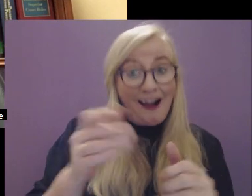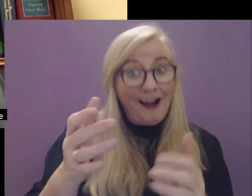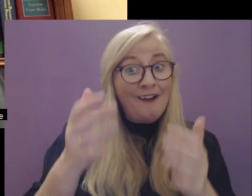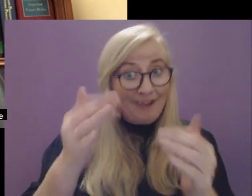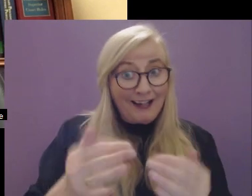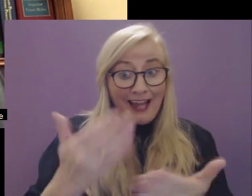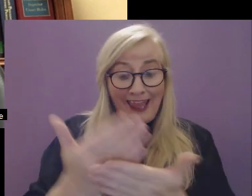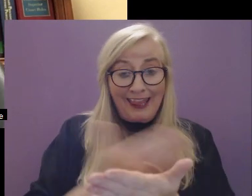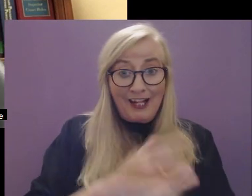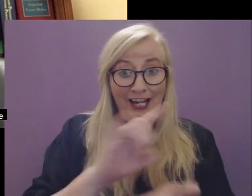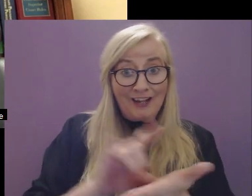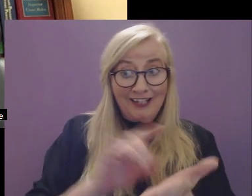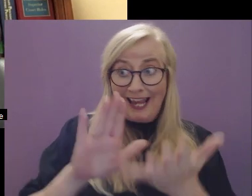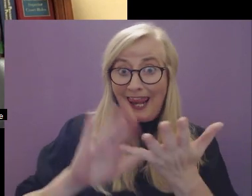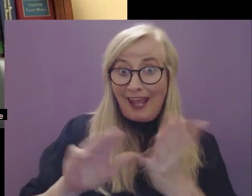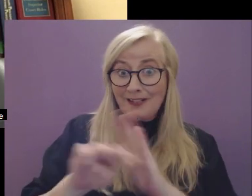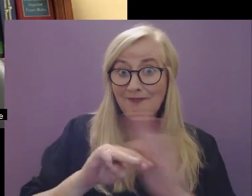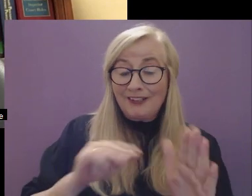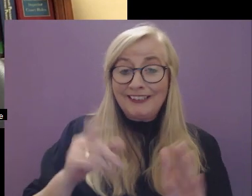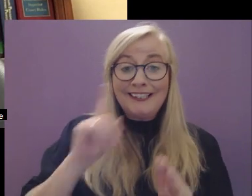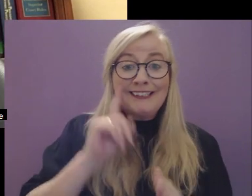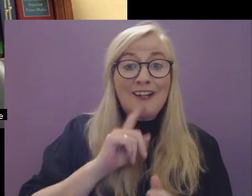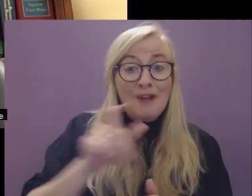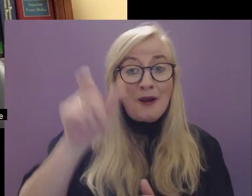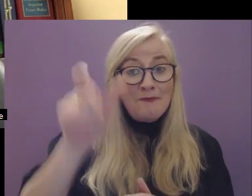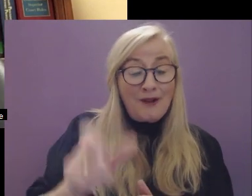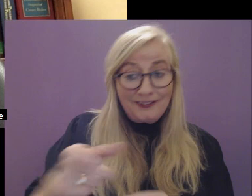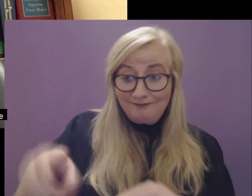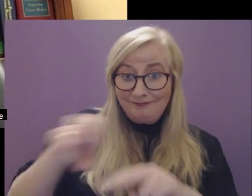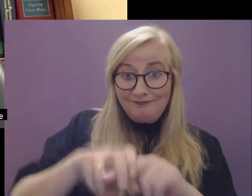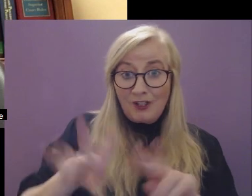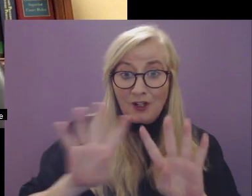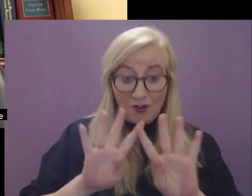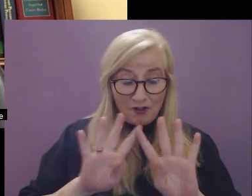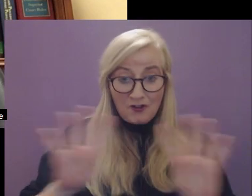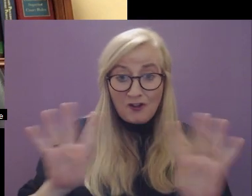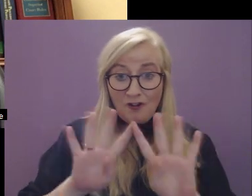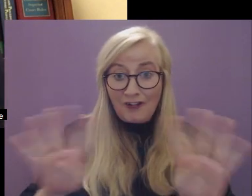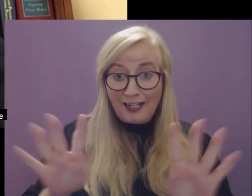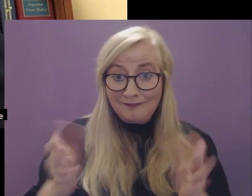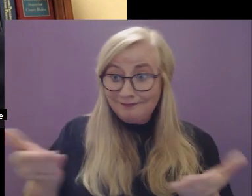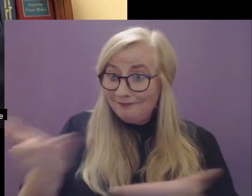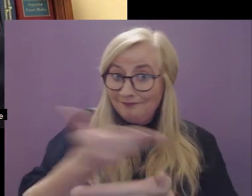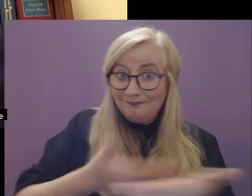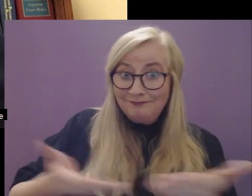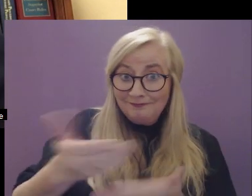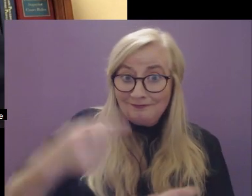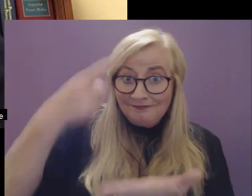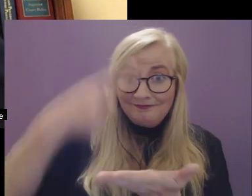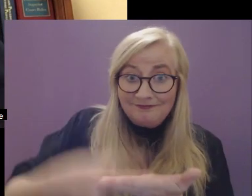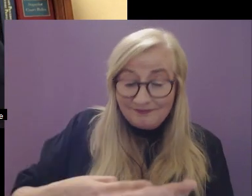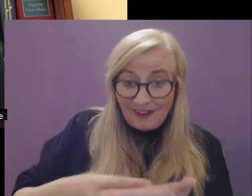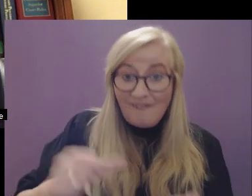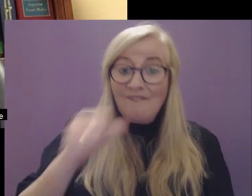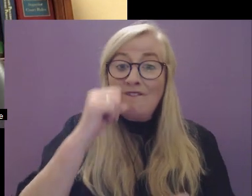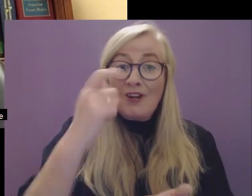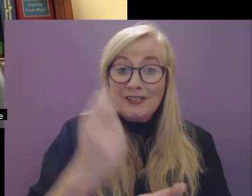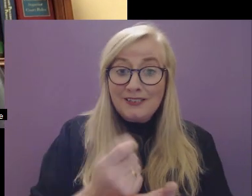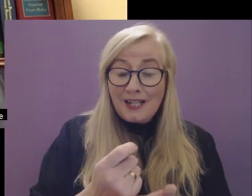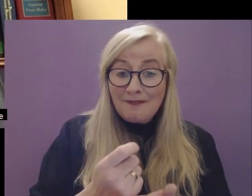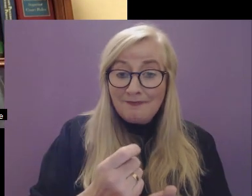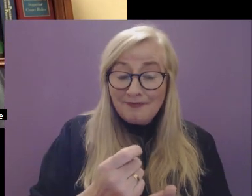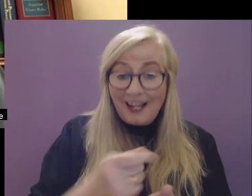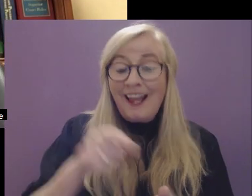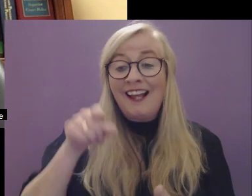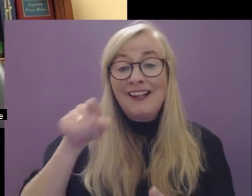In fact, legal history was made last month when a Deaf person sat on a jury and deliberated on a verdict for the first time. The Juror